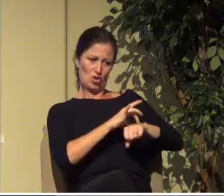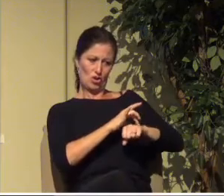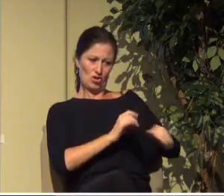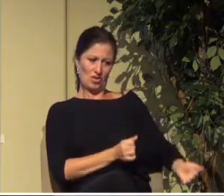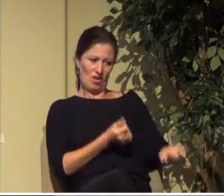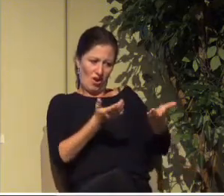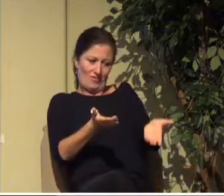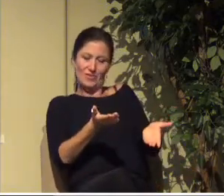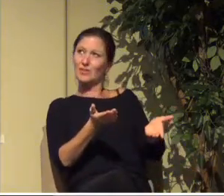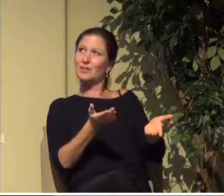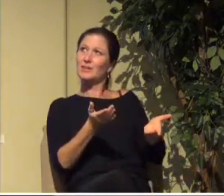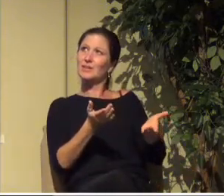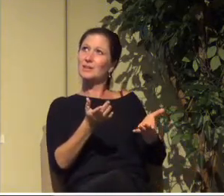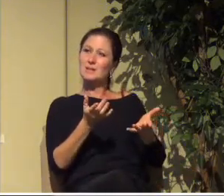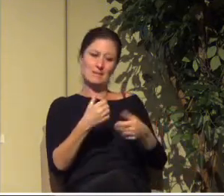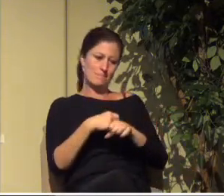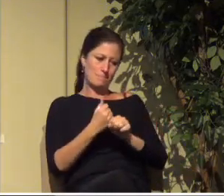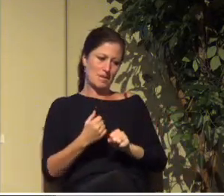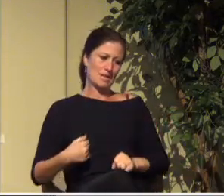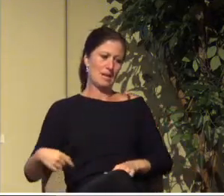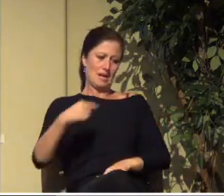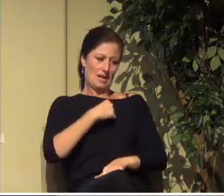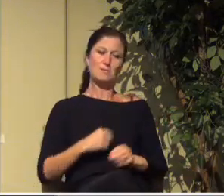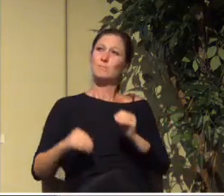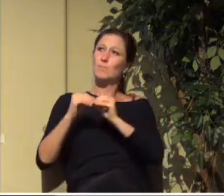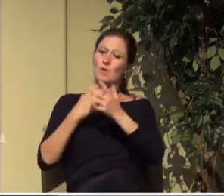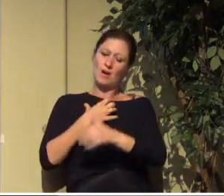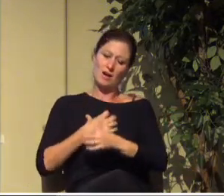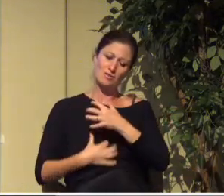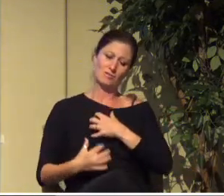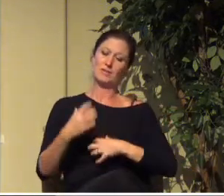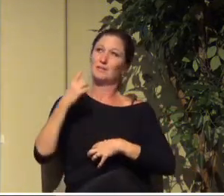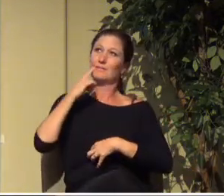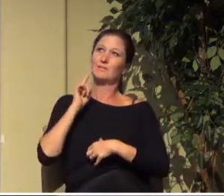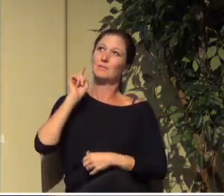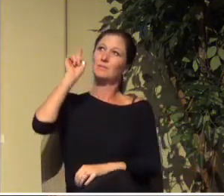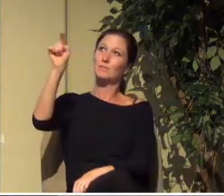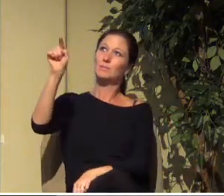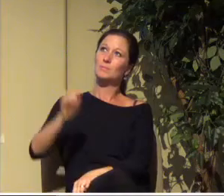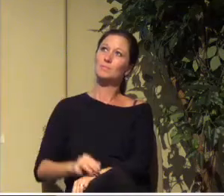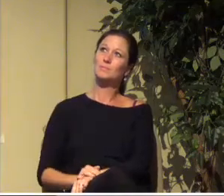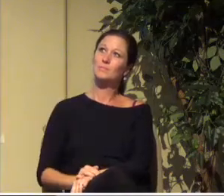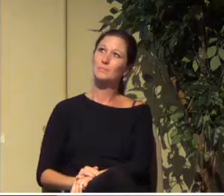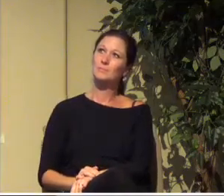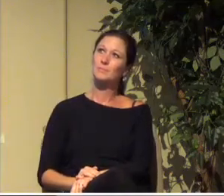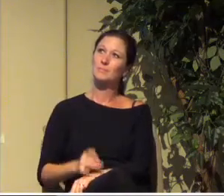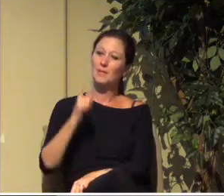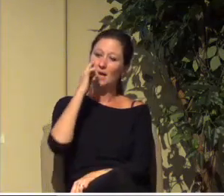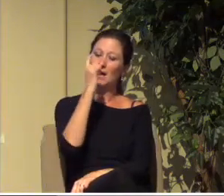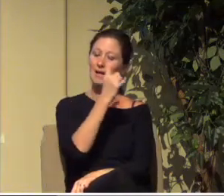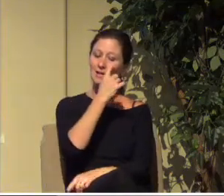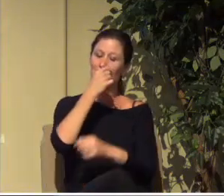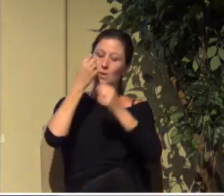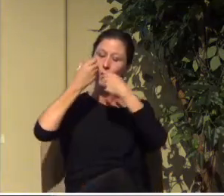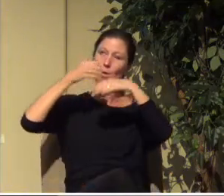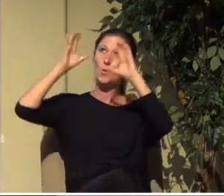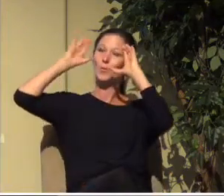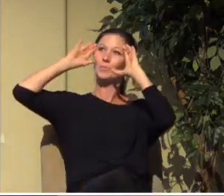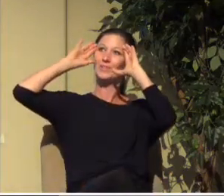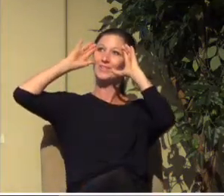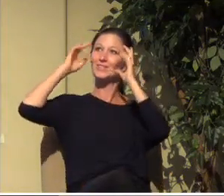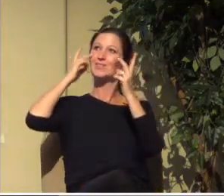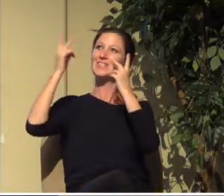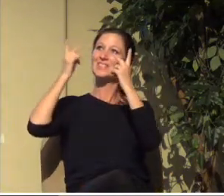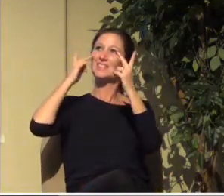would you make us hungry hungry for you Lord would you open our eyes to see the beauty and the